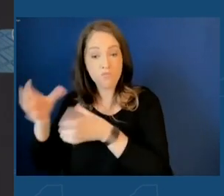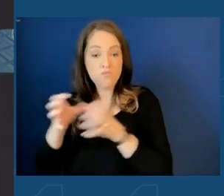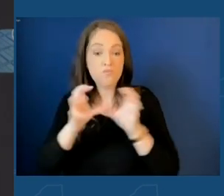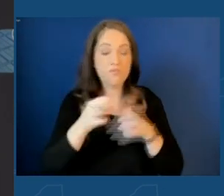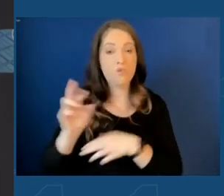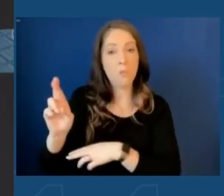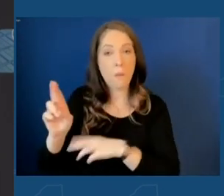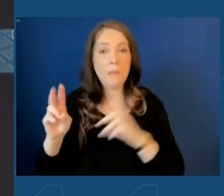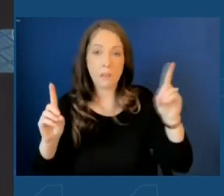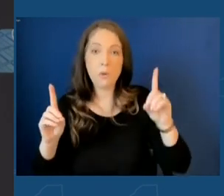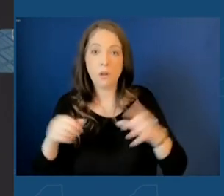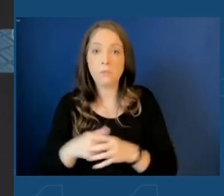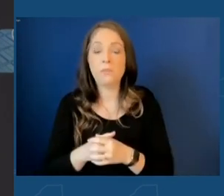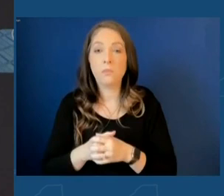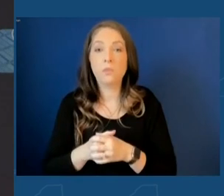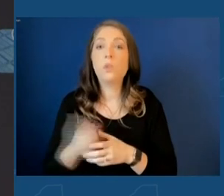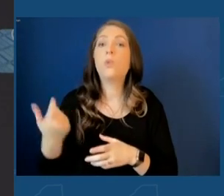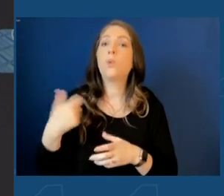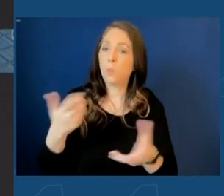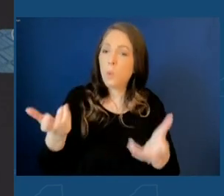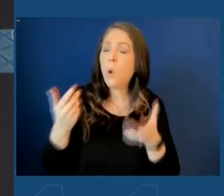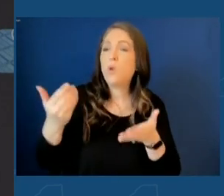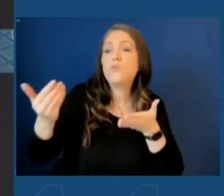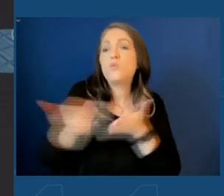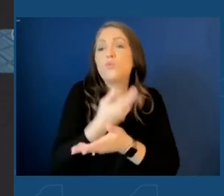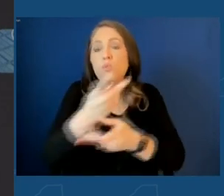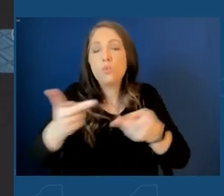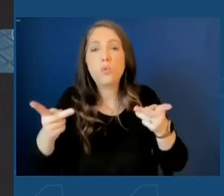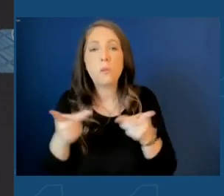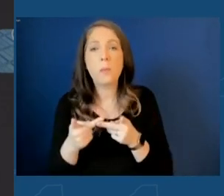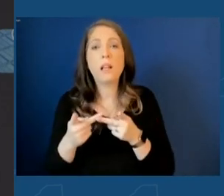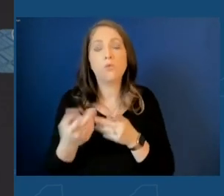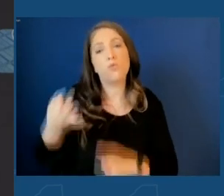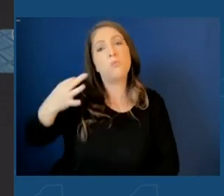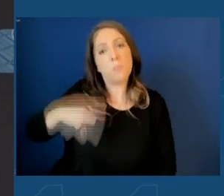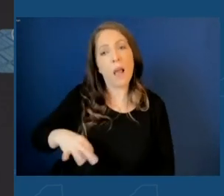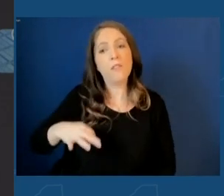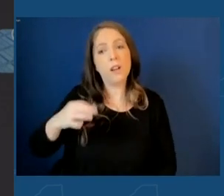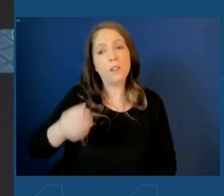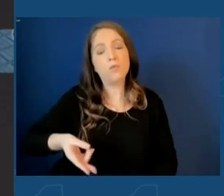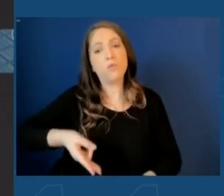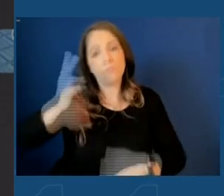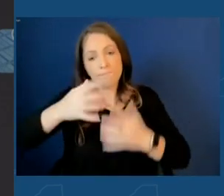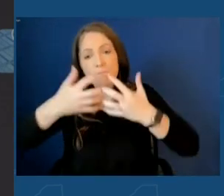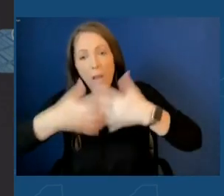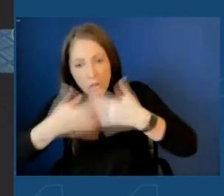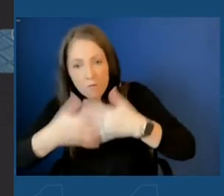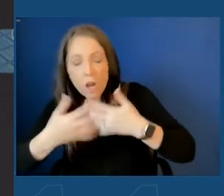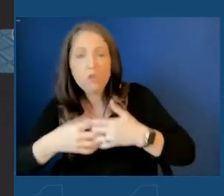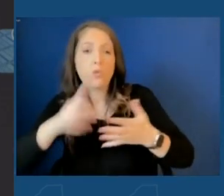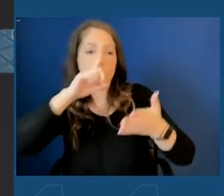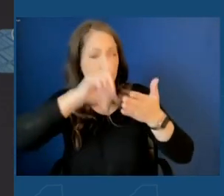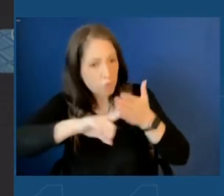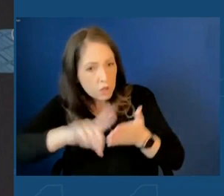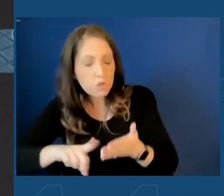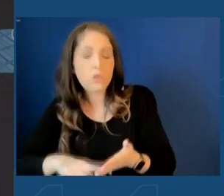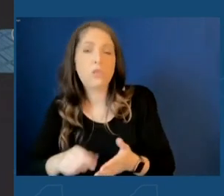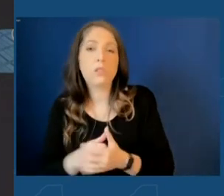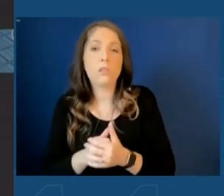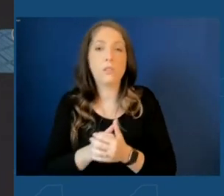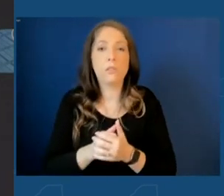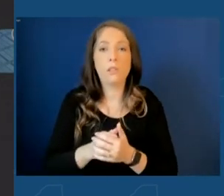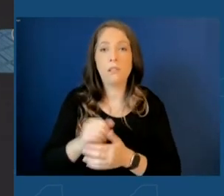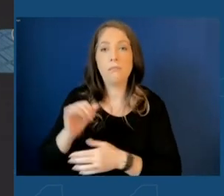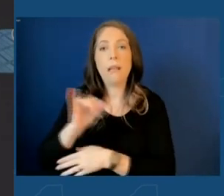that we wanted new places to benefit from high-end manufacturing and research, places like Syracuse and, for him,